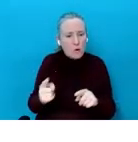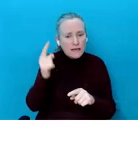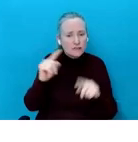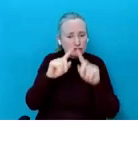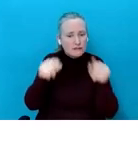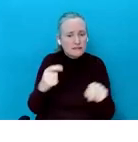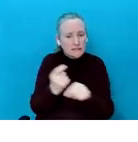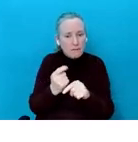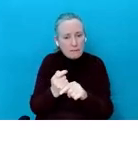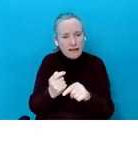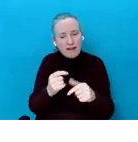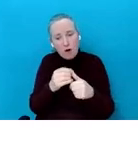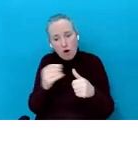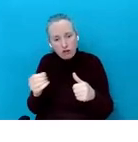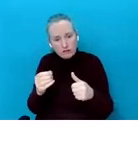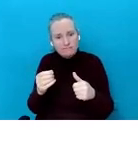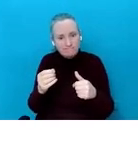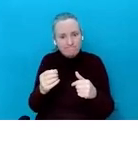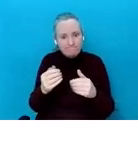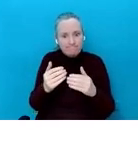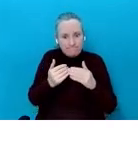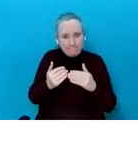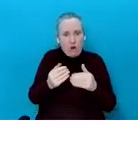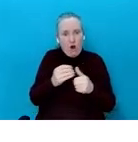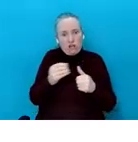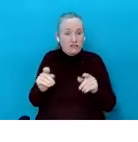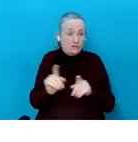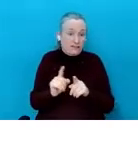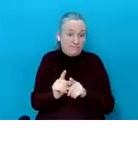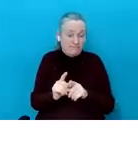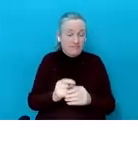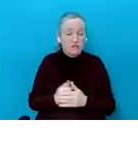things underlying as well, you know. So it's something to think about.